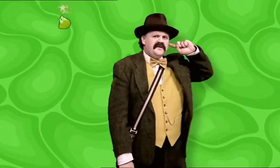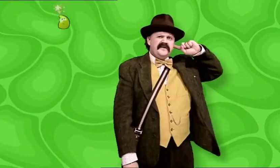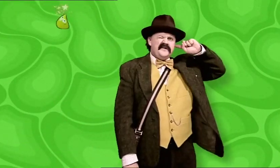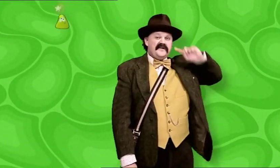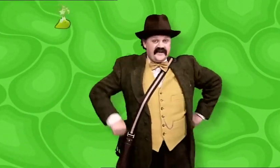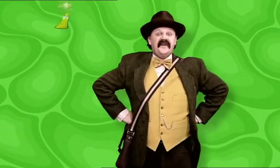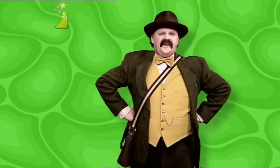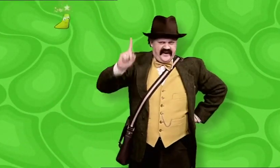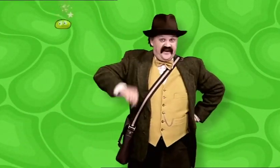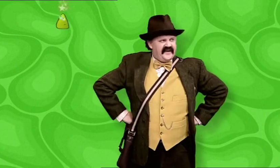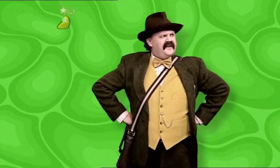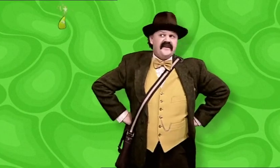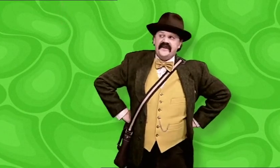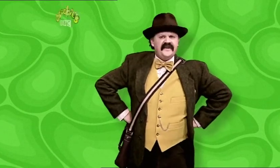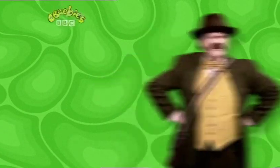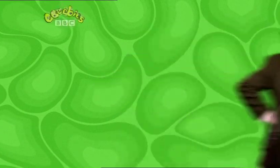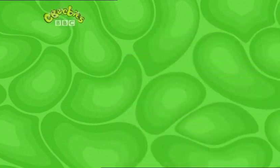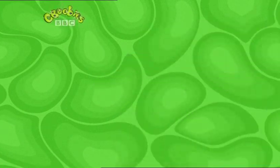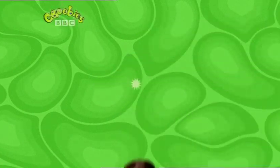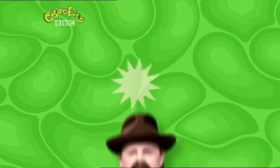Better luck next time, Rapids.